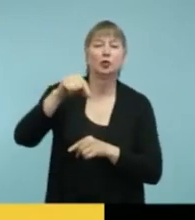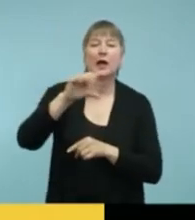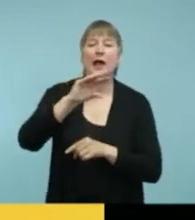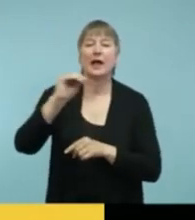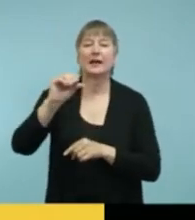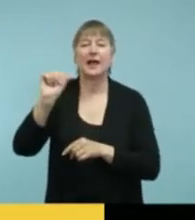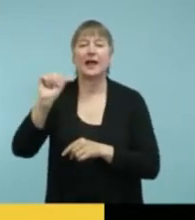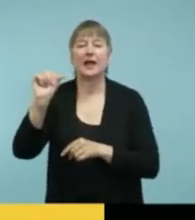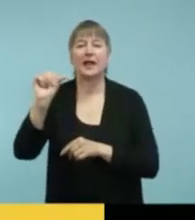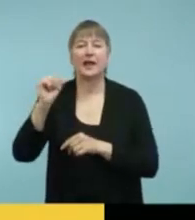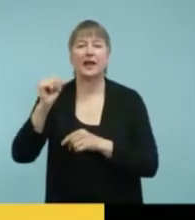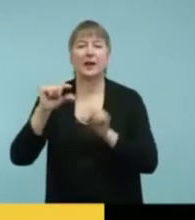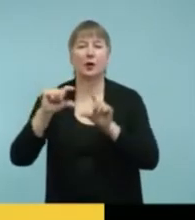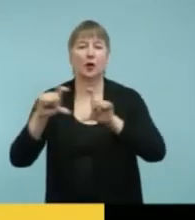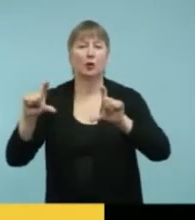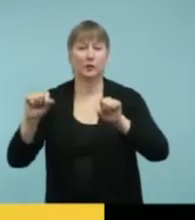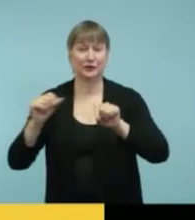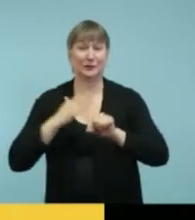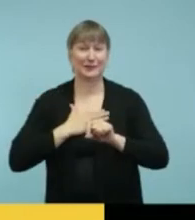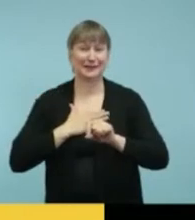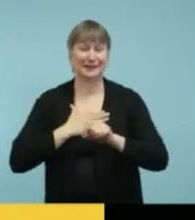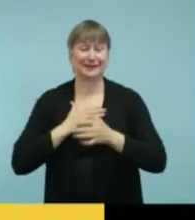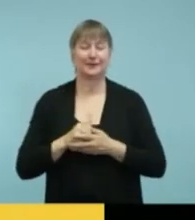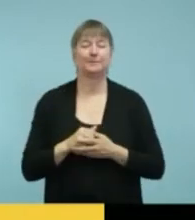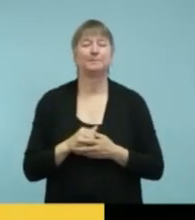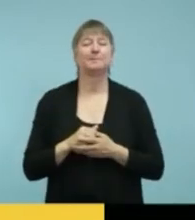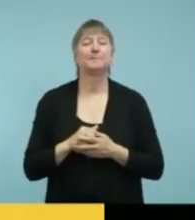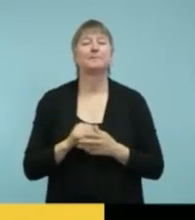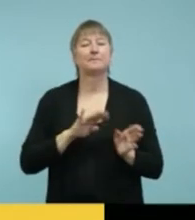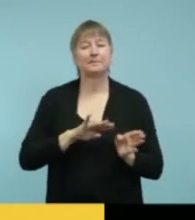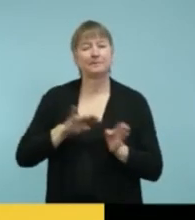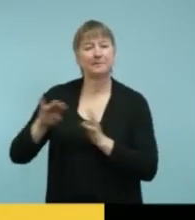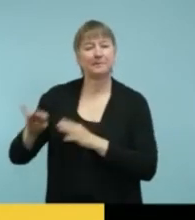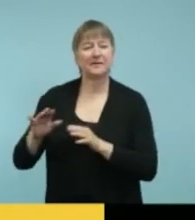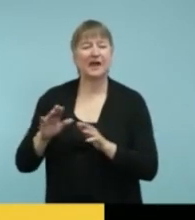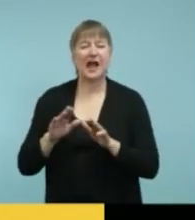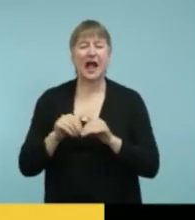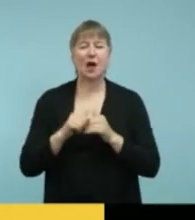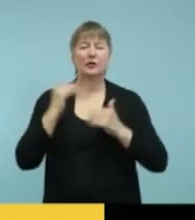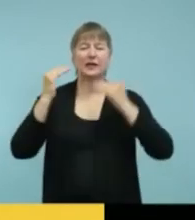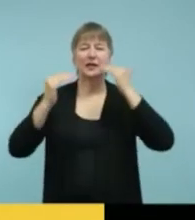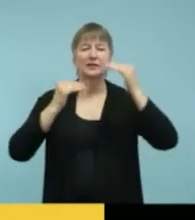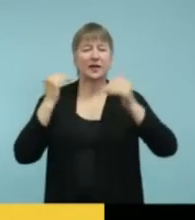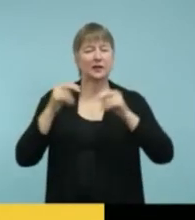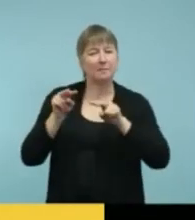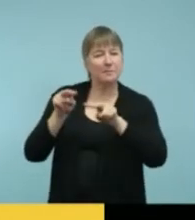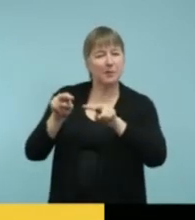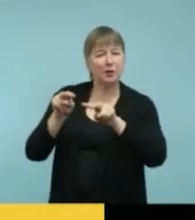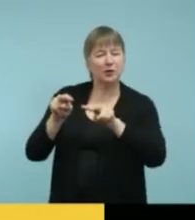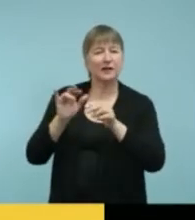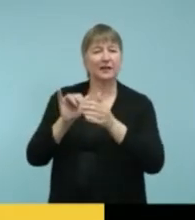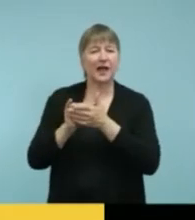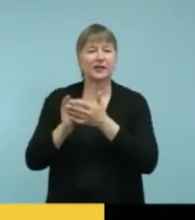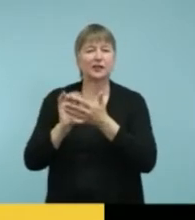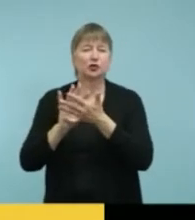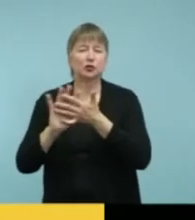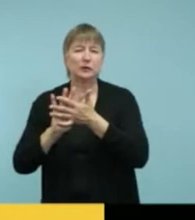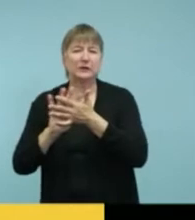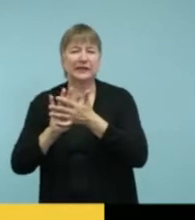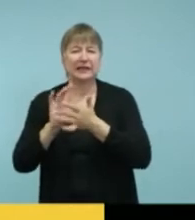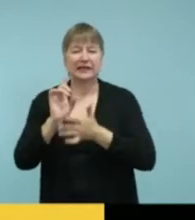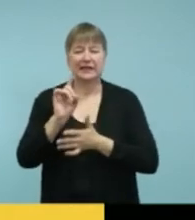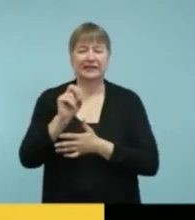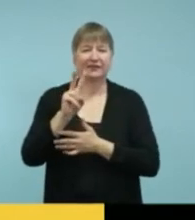Um, so is there a way for adults to monitor the streaming devices such as the mini max? Um,